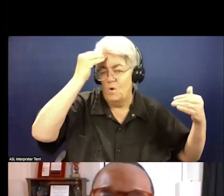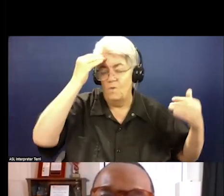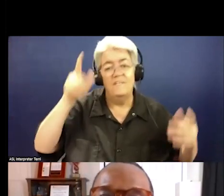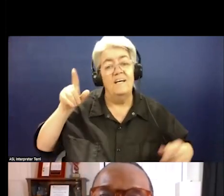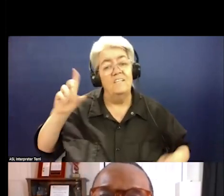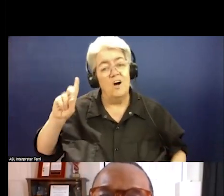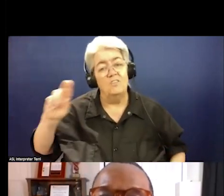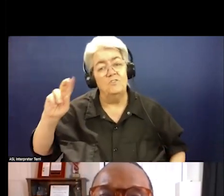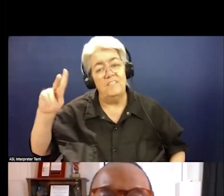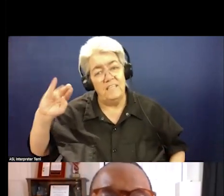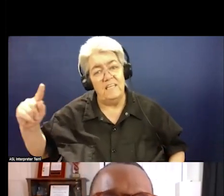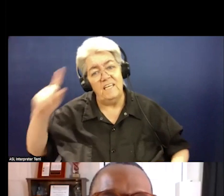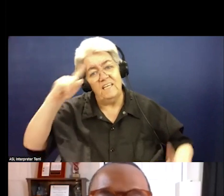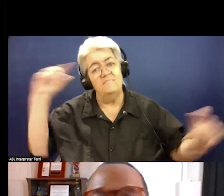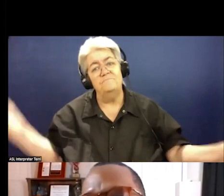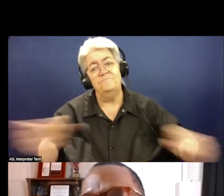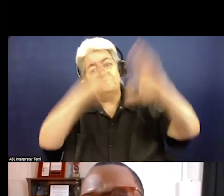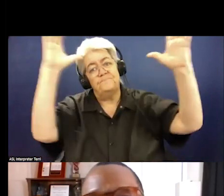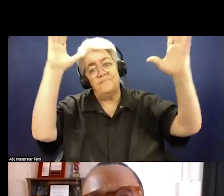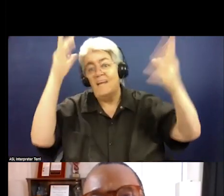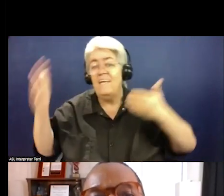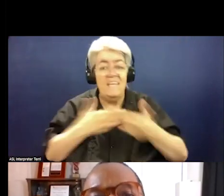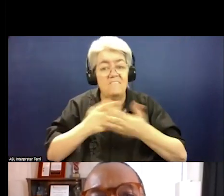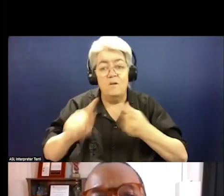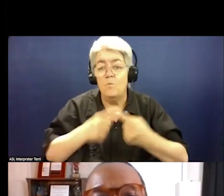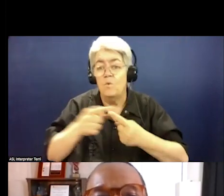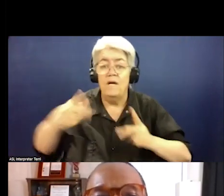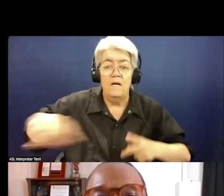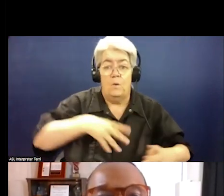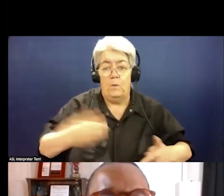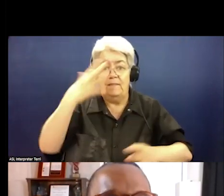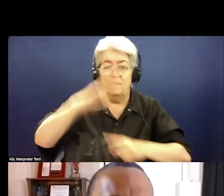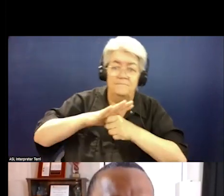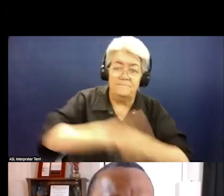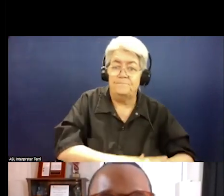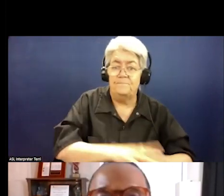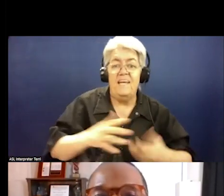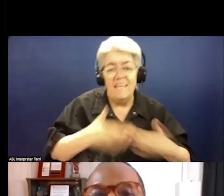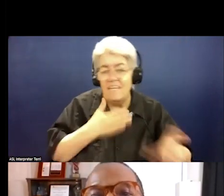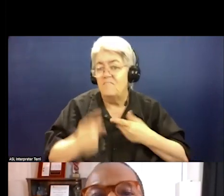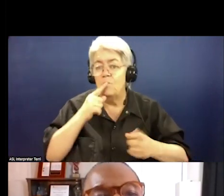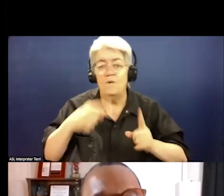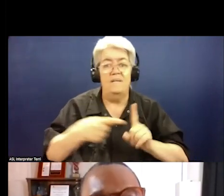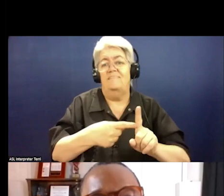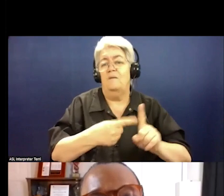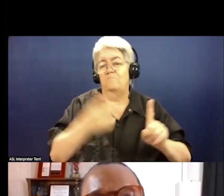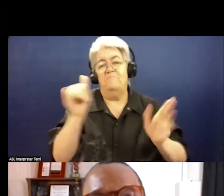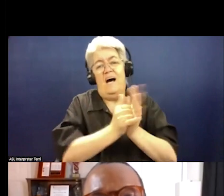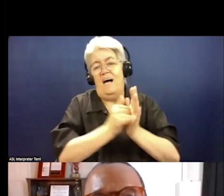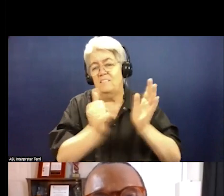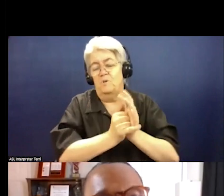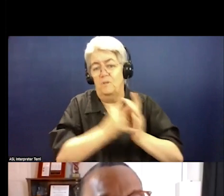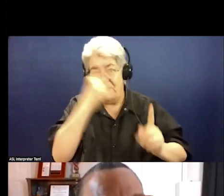Dr. King spoke into existence, even in the face of oppression, even in the face of racism, even in the face of impossibility, he dared